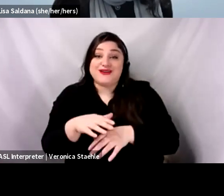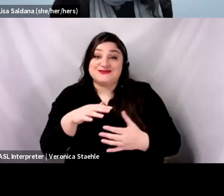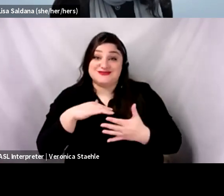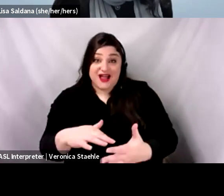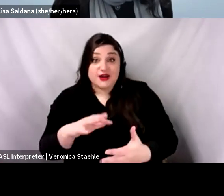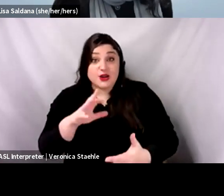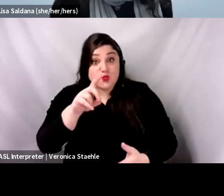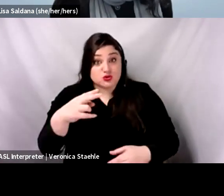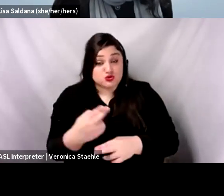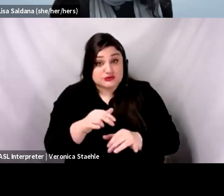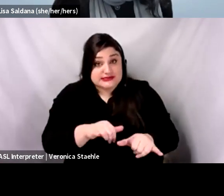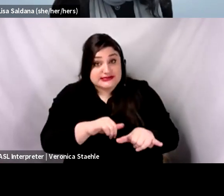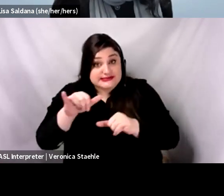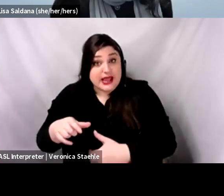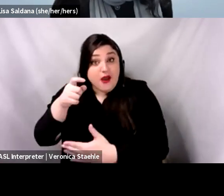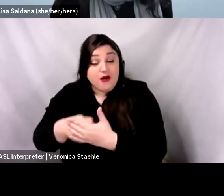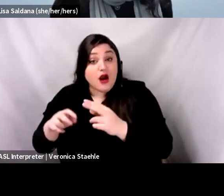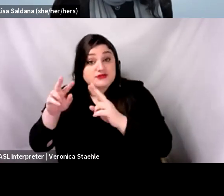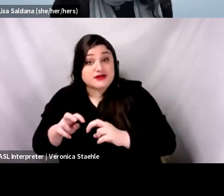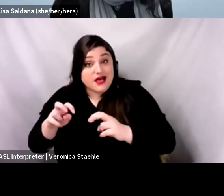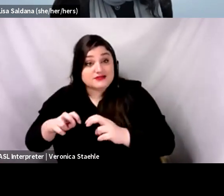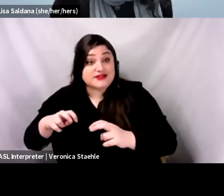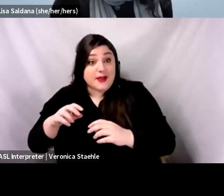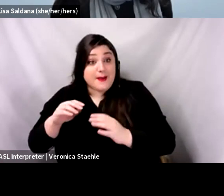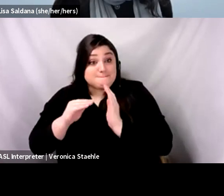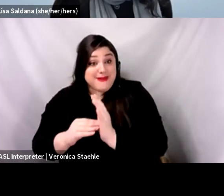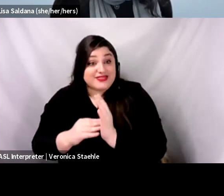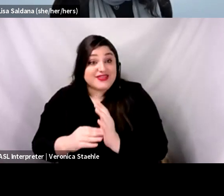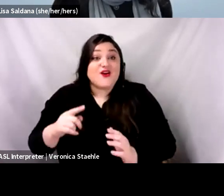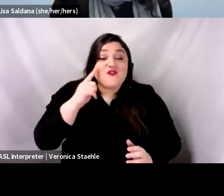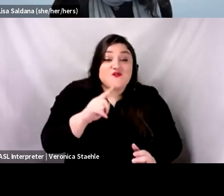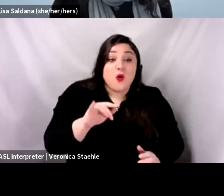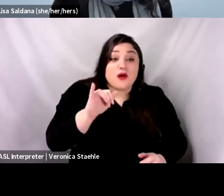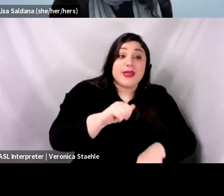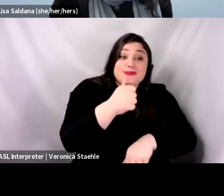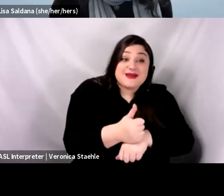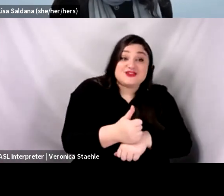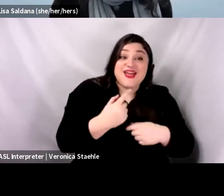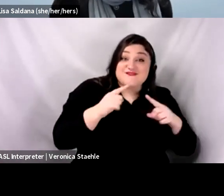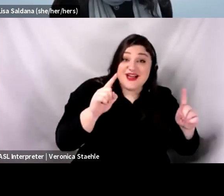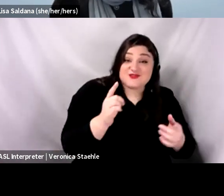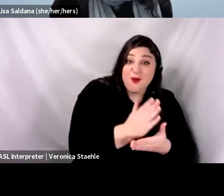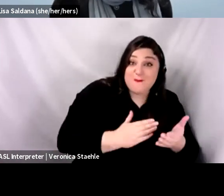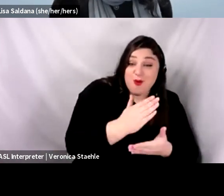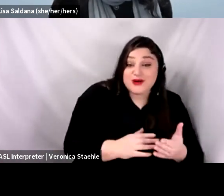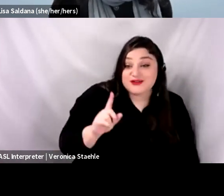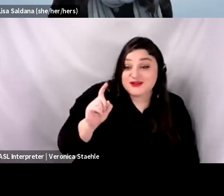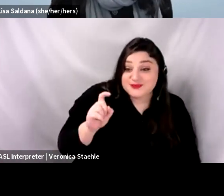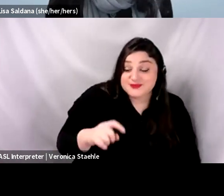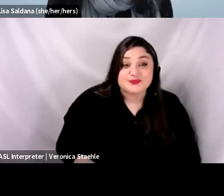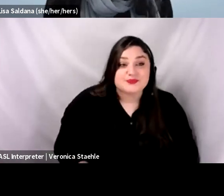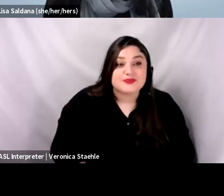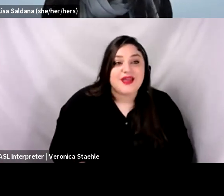cost analysis methods for the implementation and effectiveness components? Um, and then there's a related question